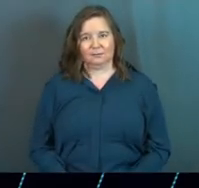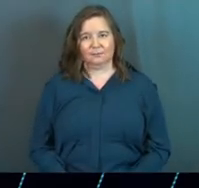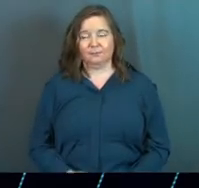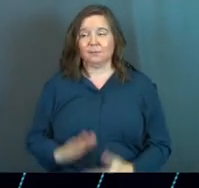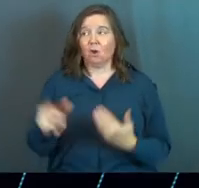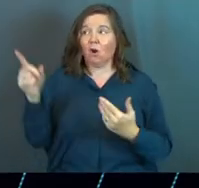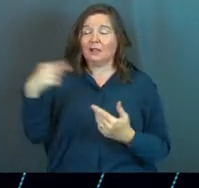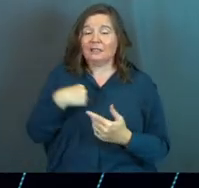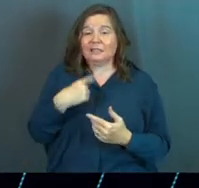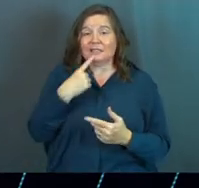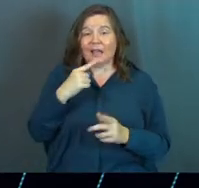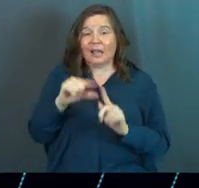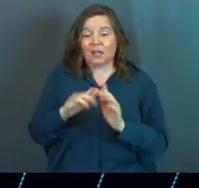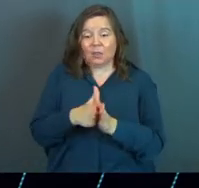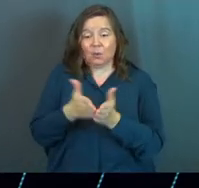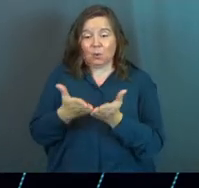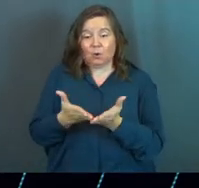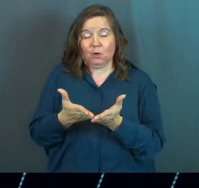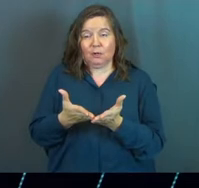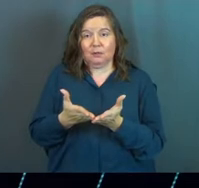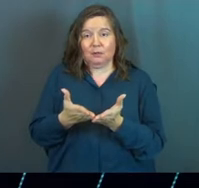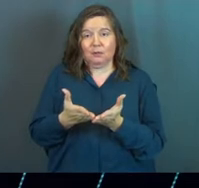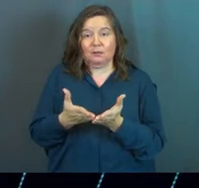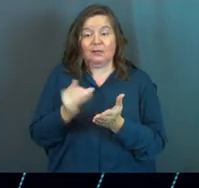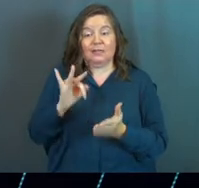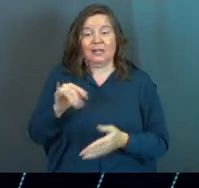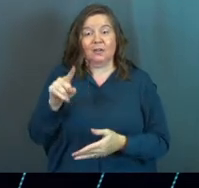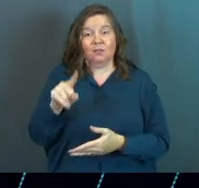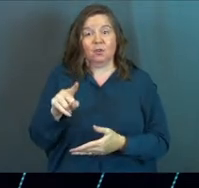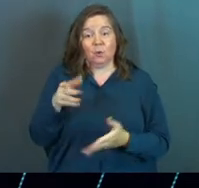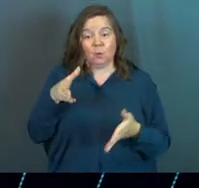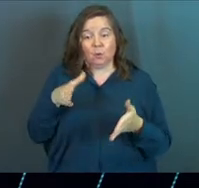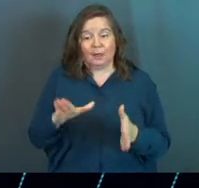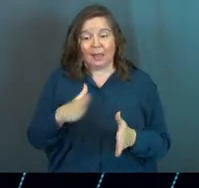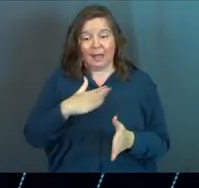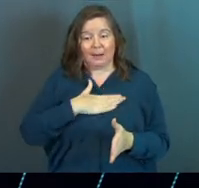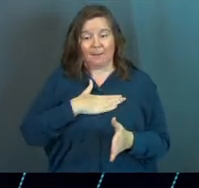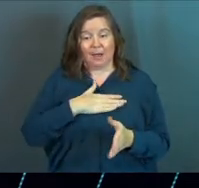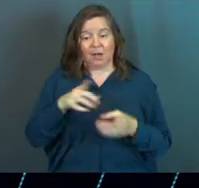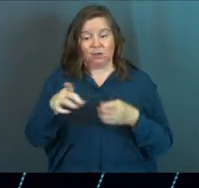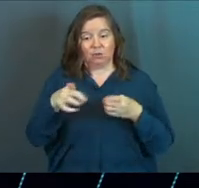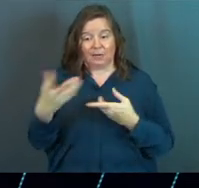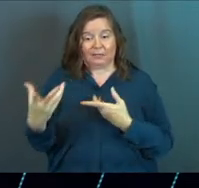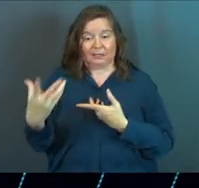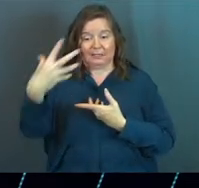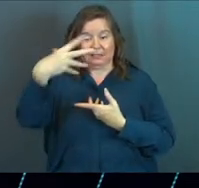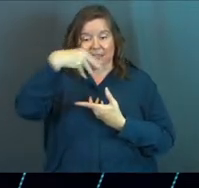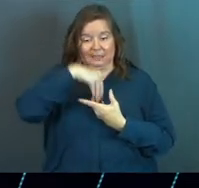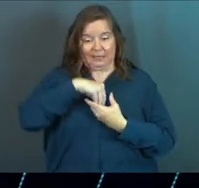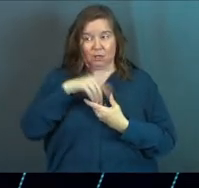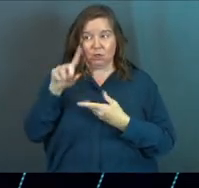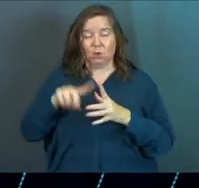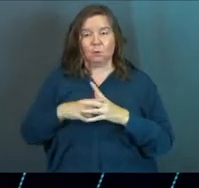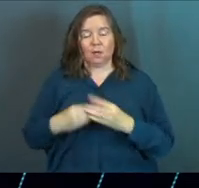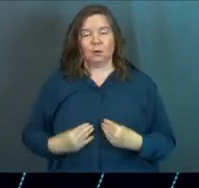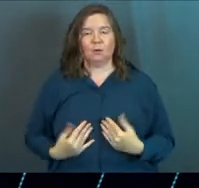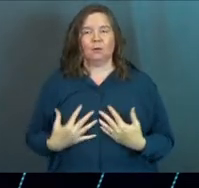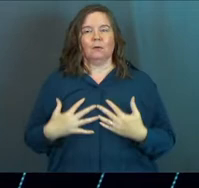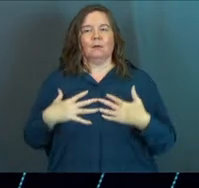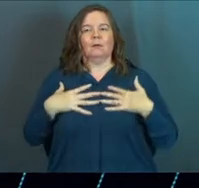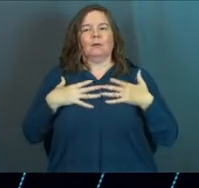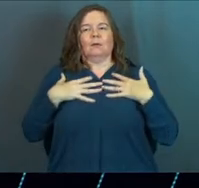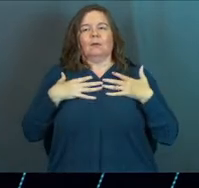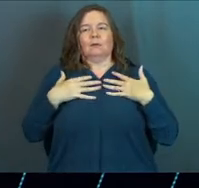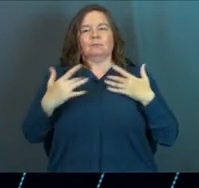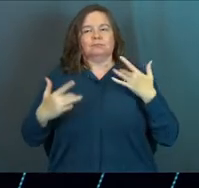All he's saying in the word is, if you would let my direction in, you will start to thrive here.